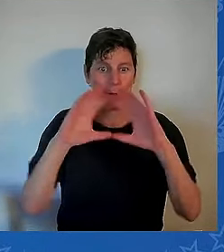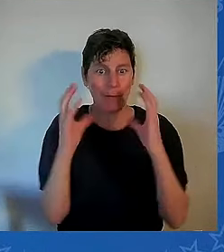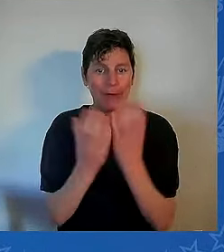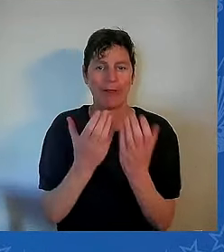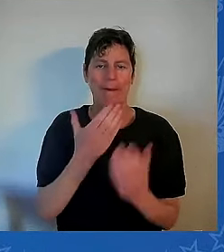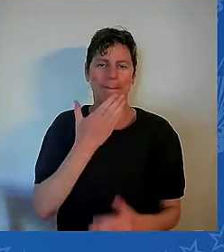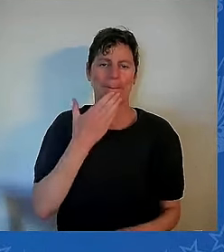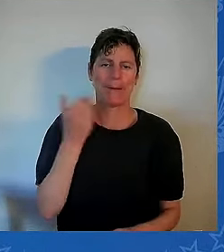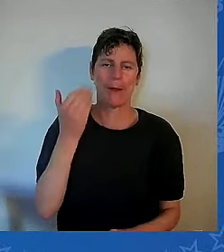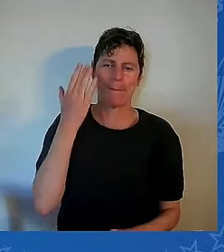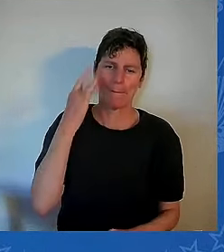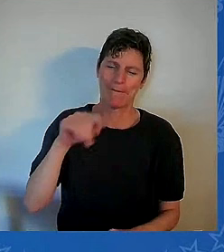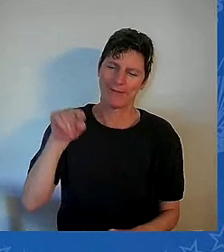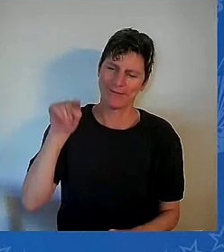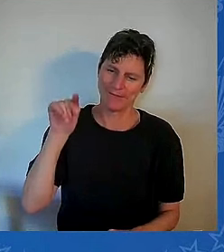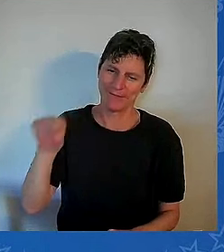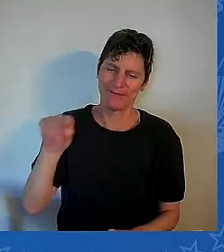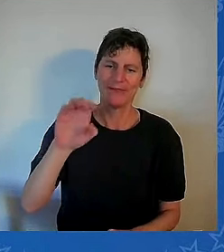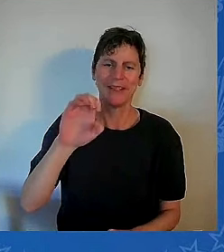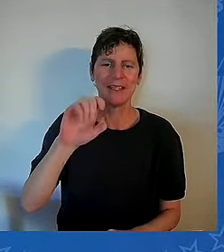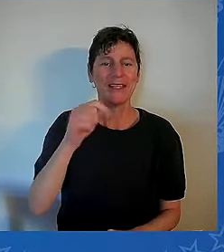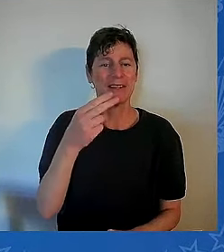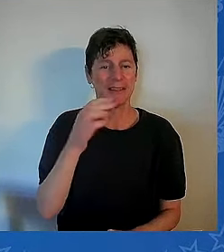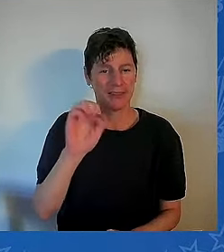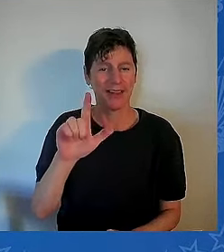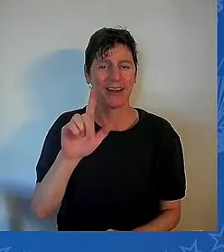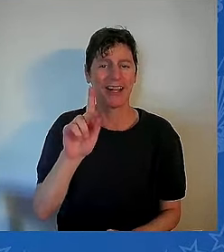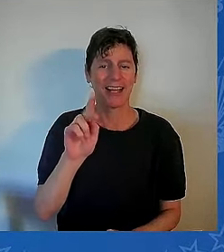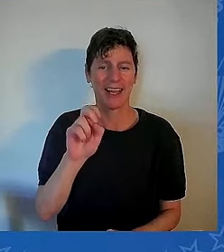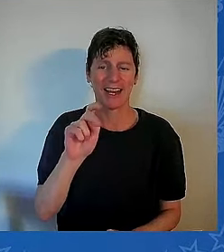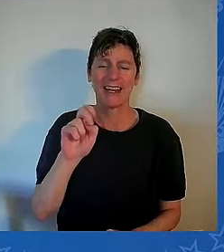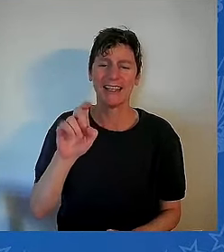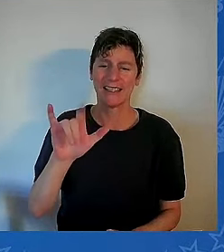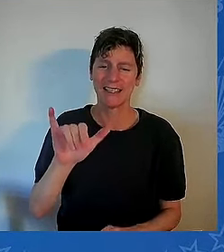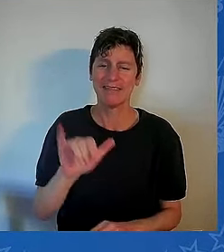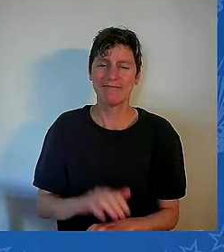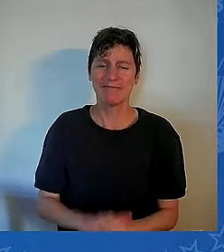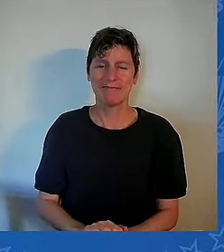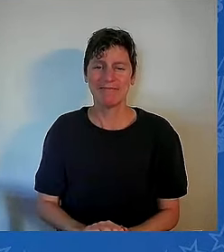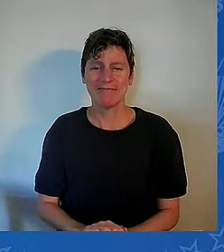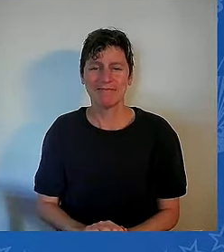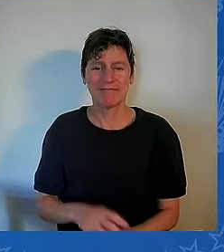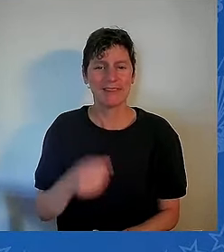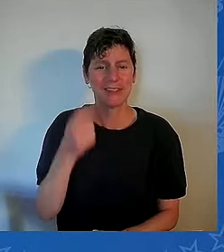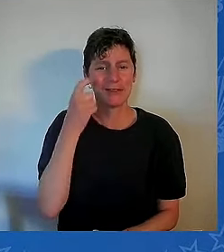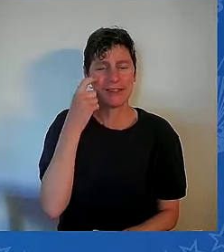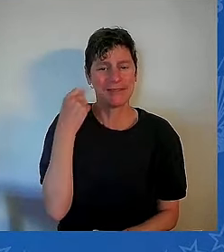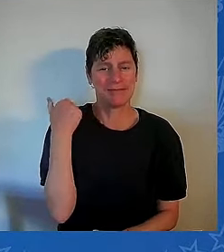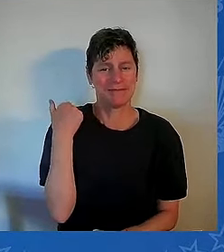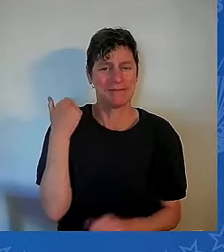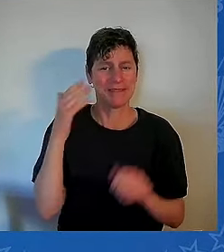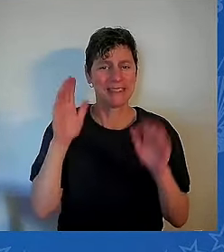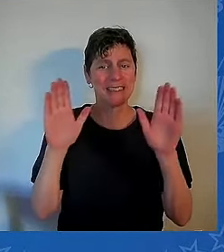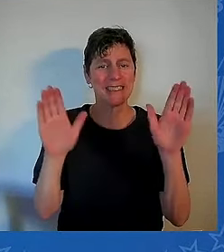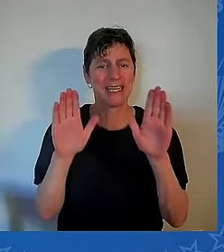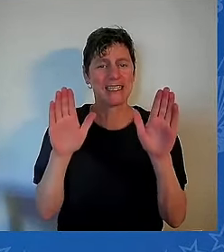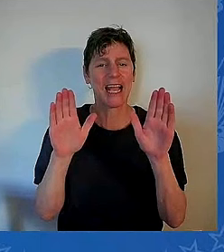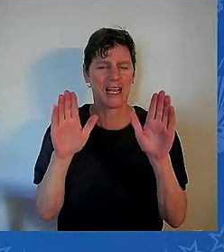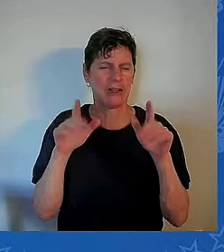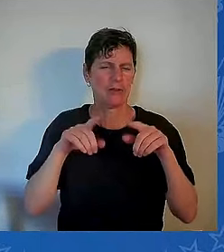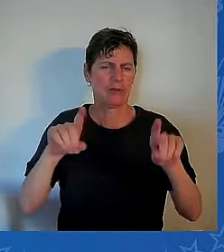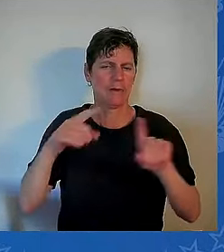On a Sunday in May this year, I delivered a commencement speech at Morehouse College in Atlanta.